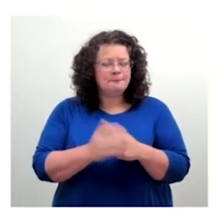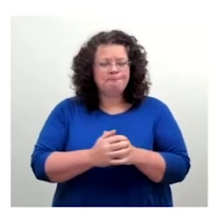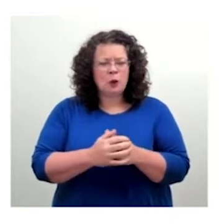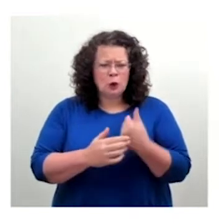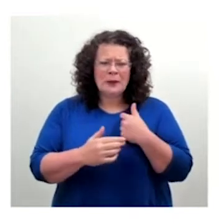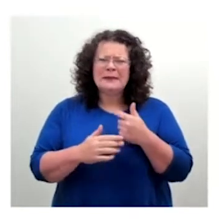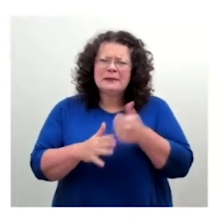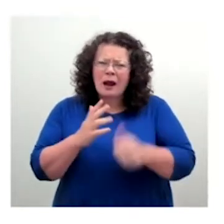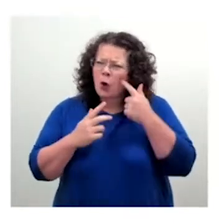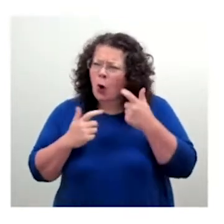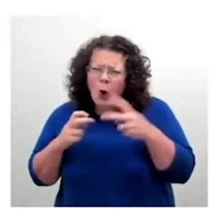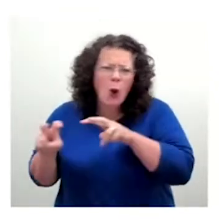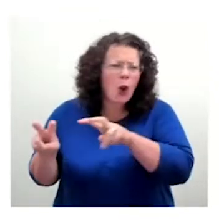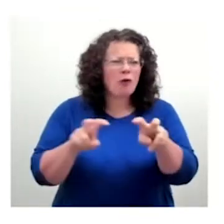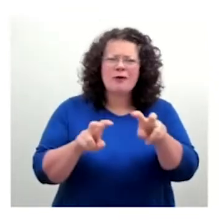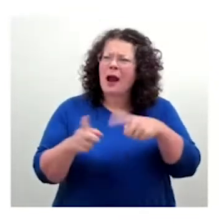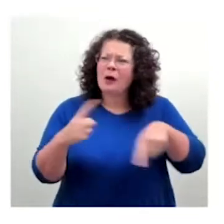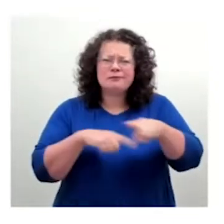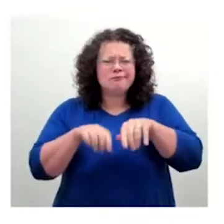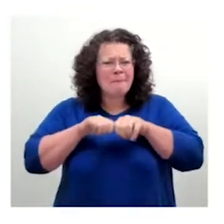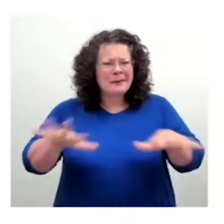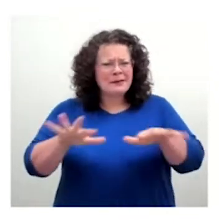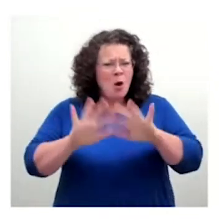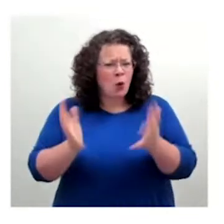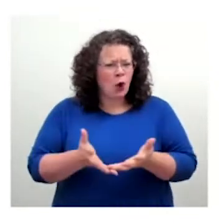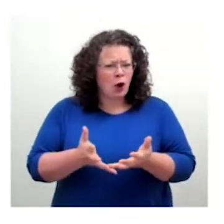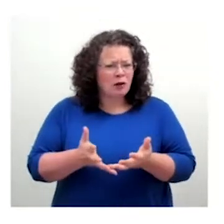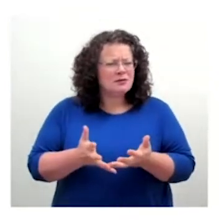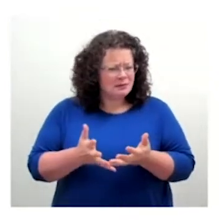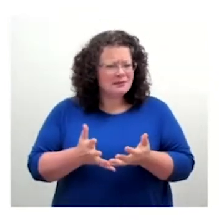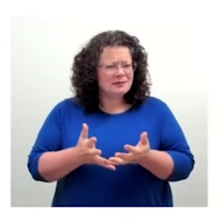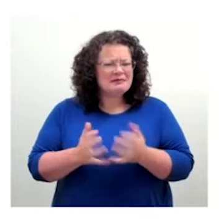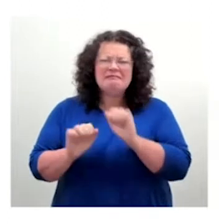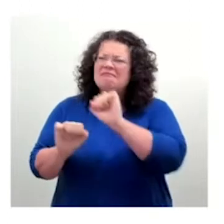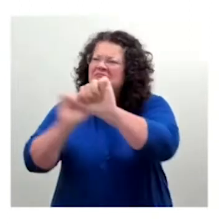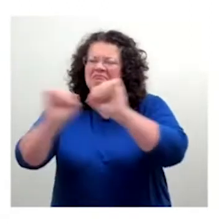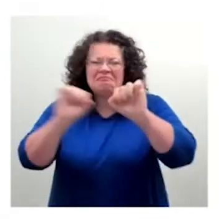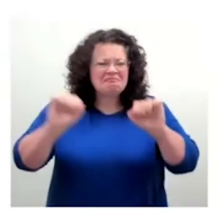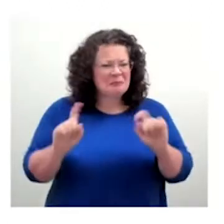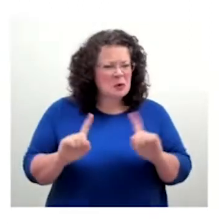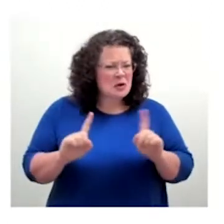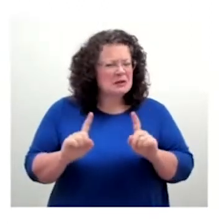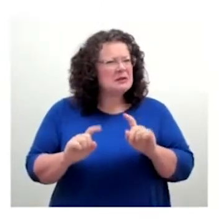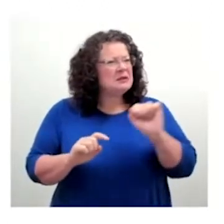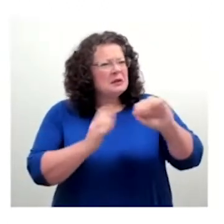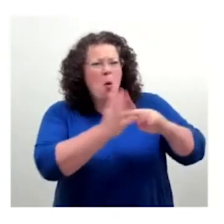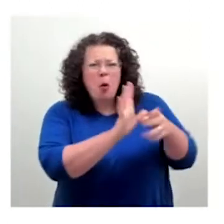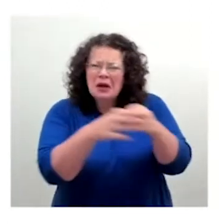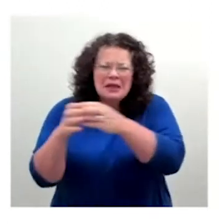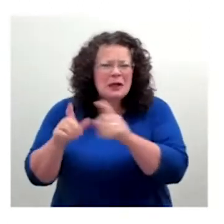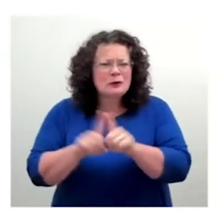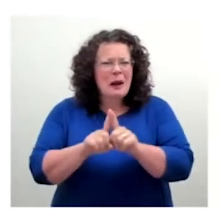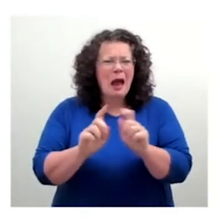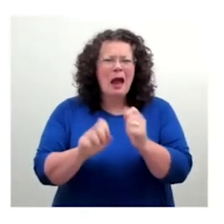Channel 4, Gov UK, etc. They'd all introduce their own typeface families to improve their